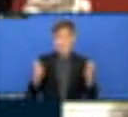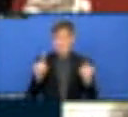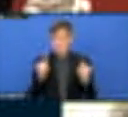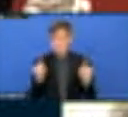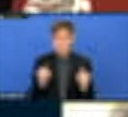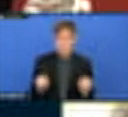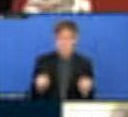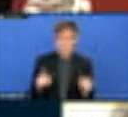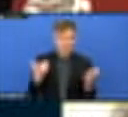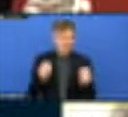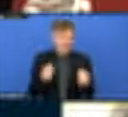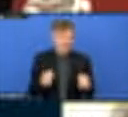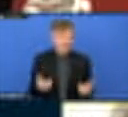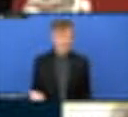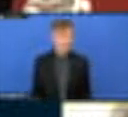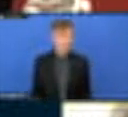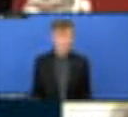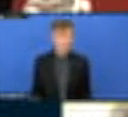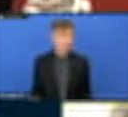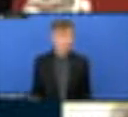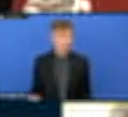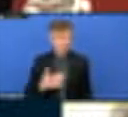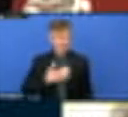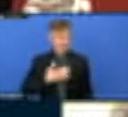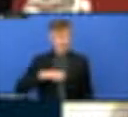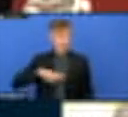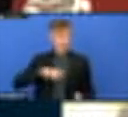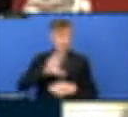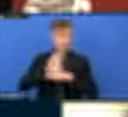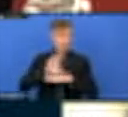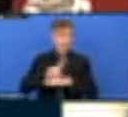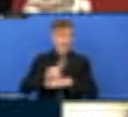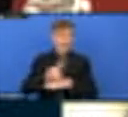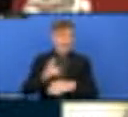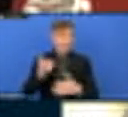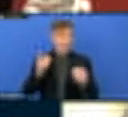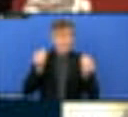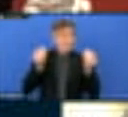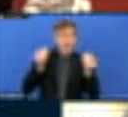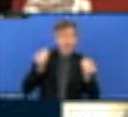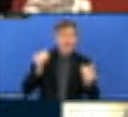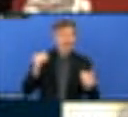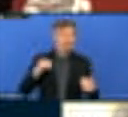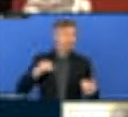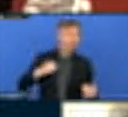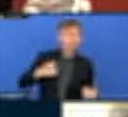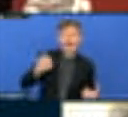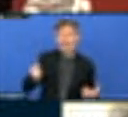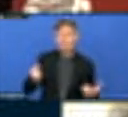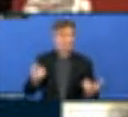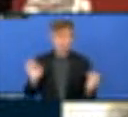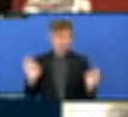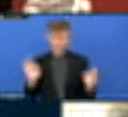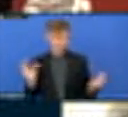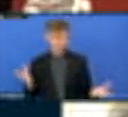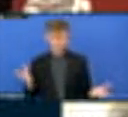very vast country where, to touch the total population, there would be enough resources, how to do That's the